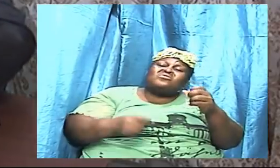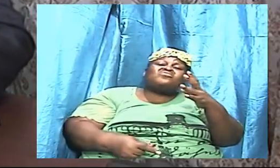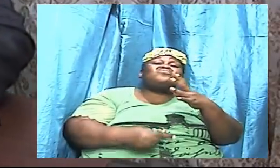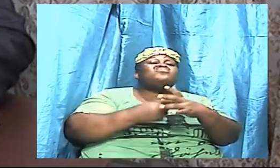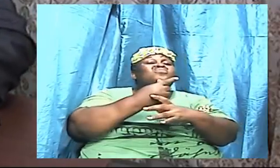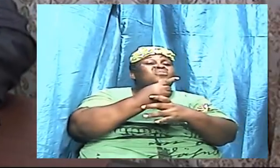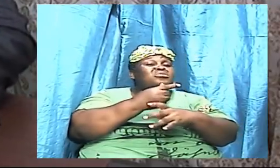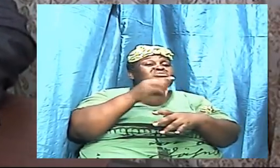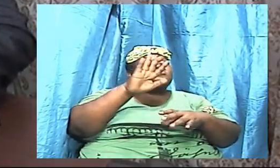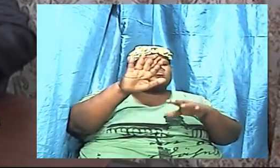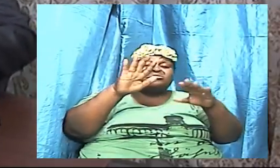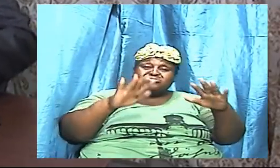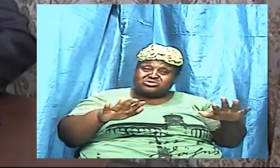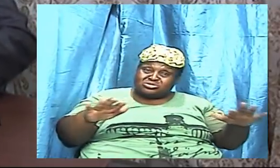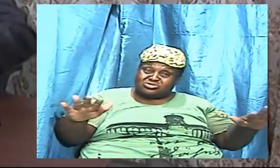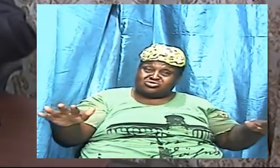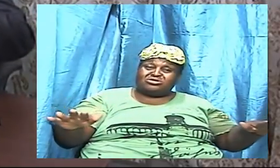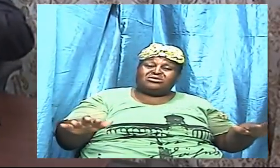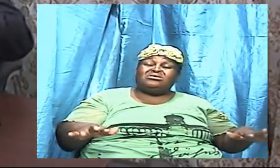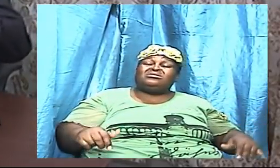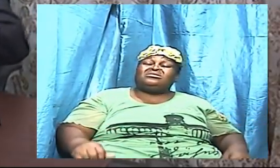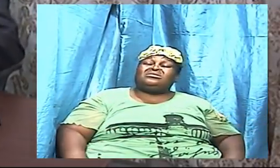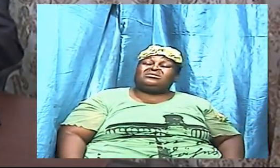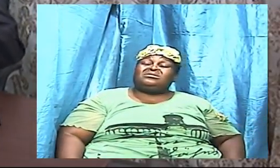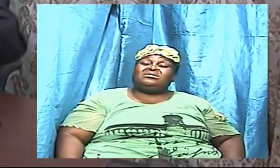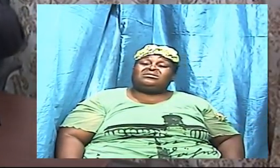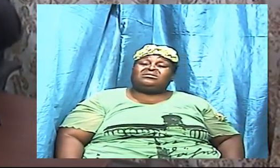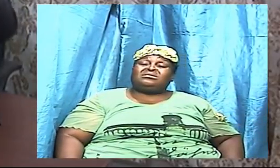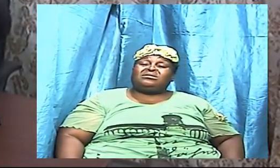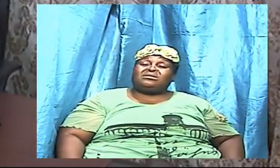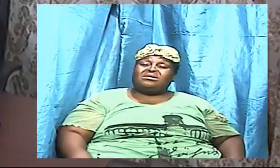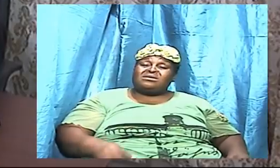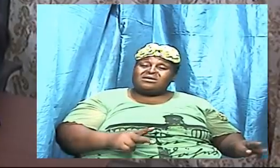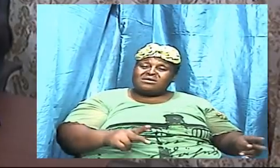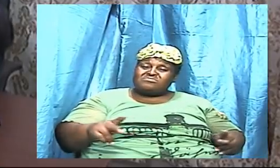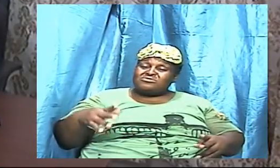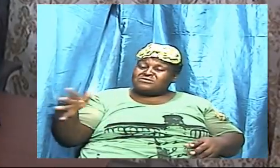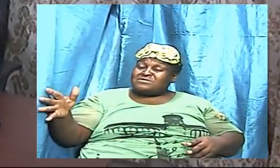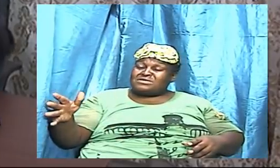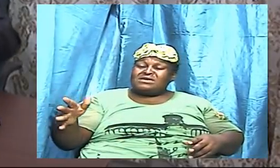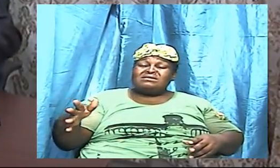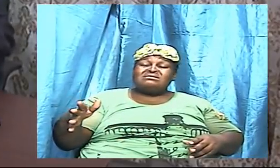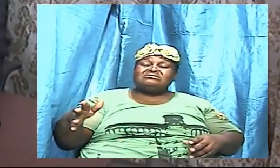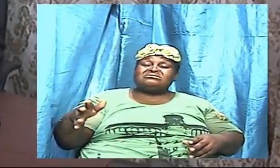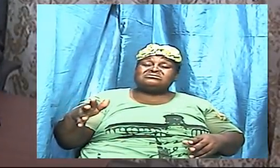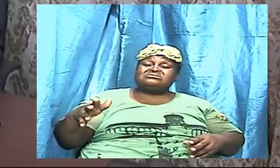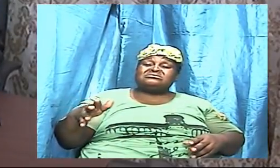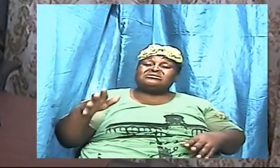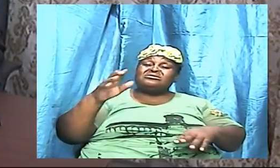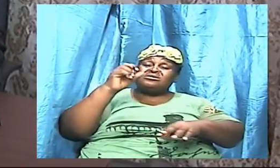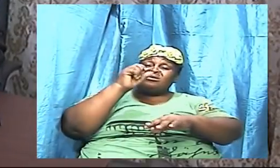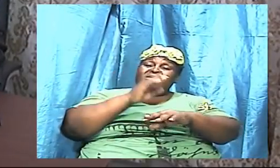putting things in a particular way on the job or in your business